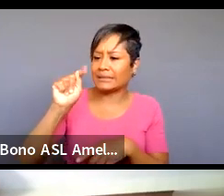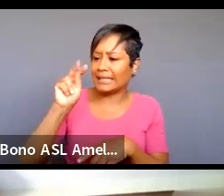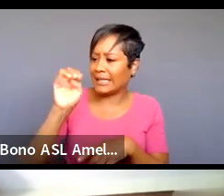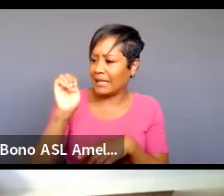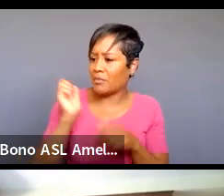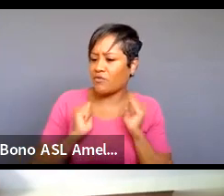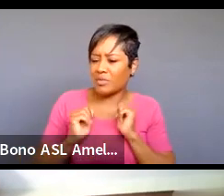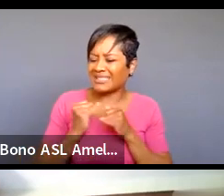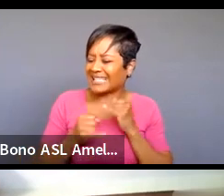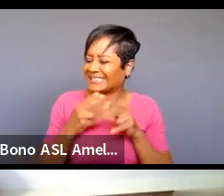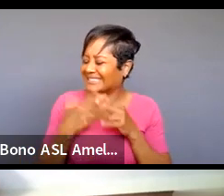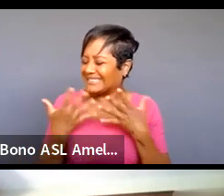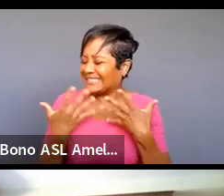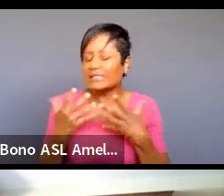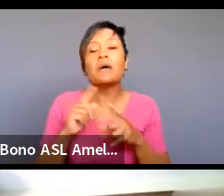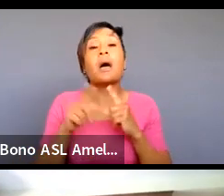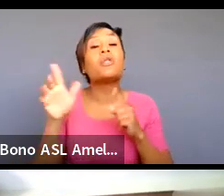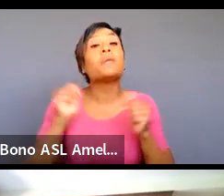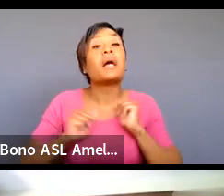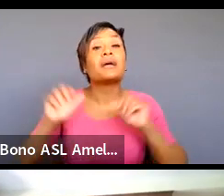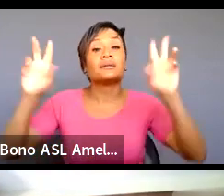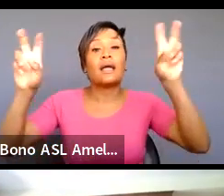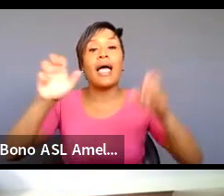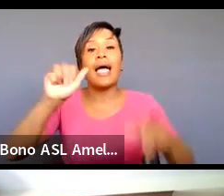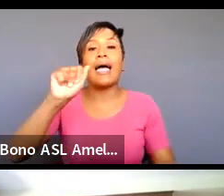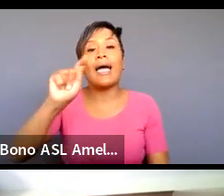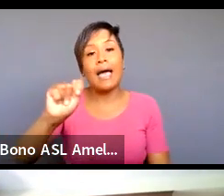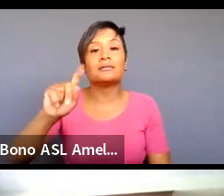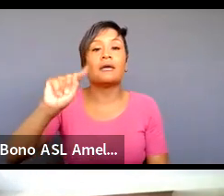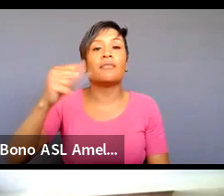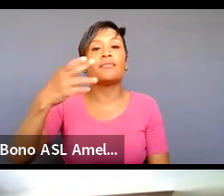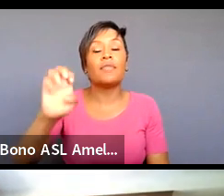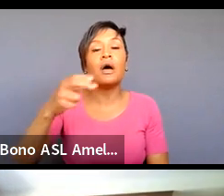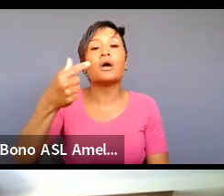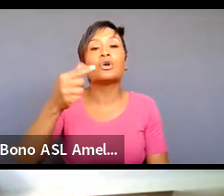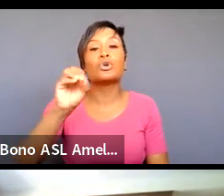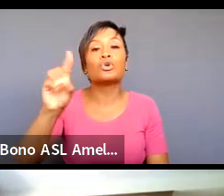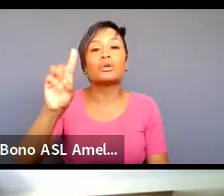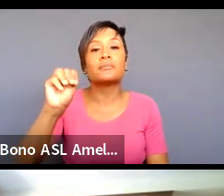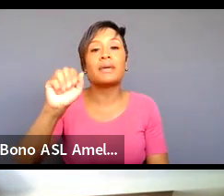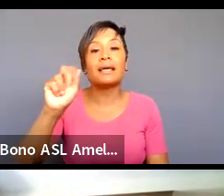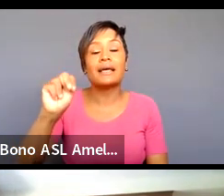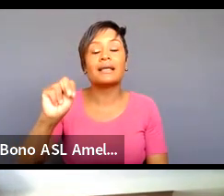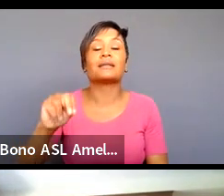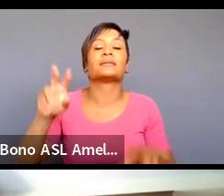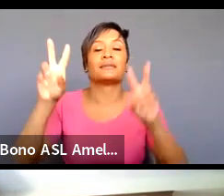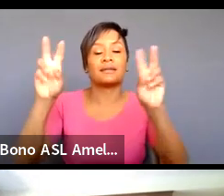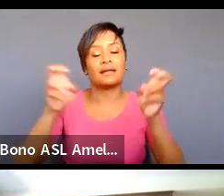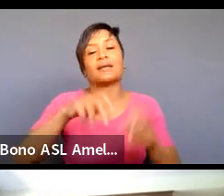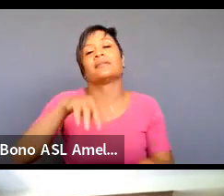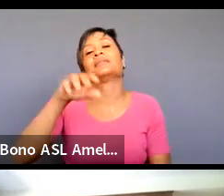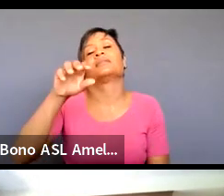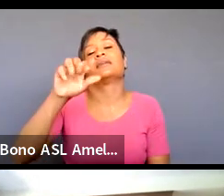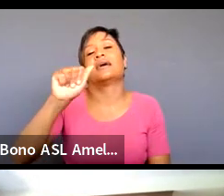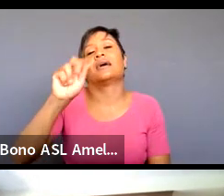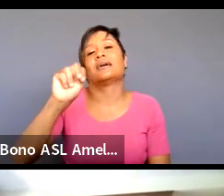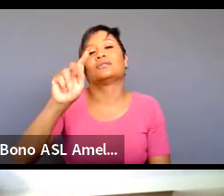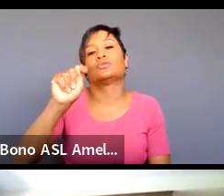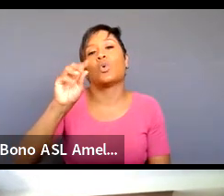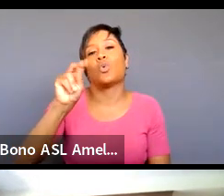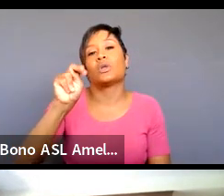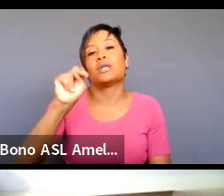but the play is called it's at the goodman and it's called antonio song and um it's